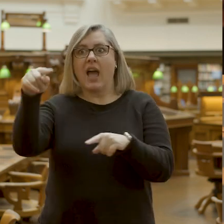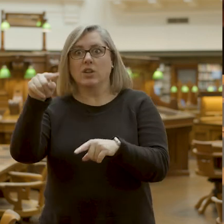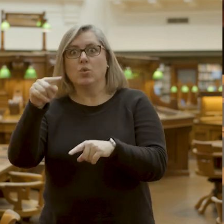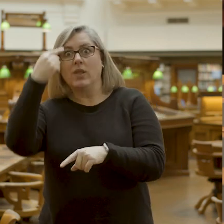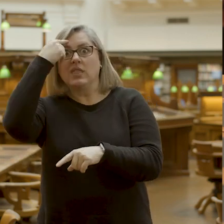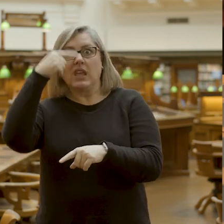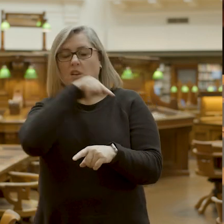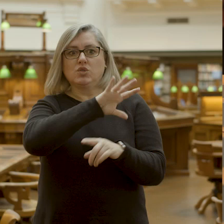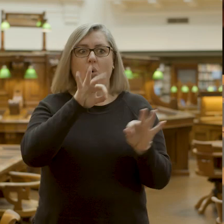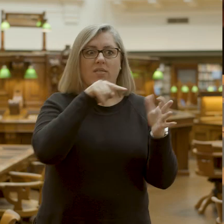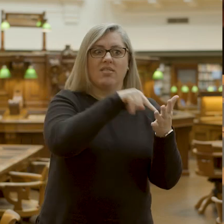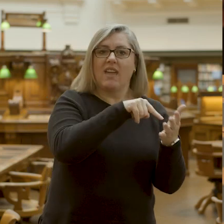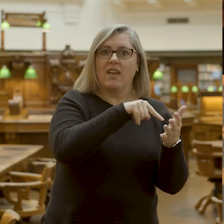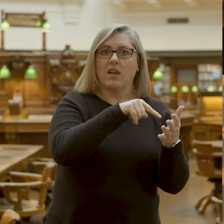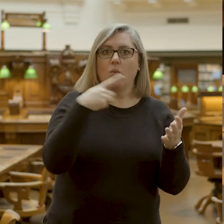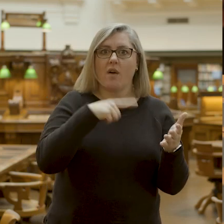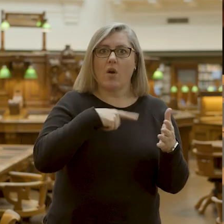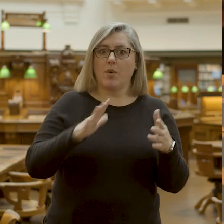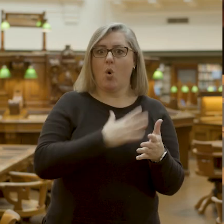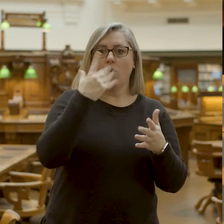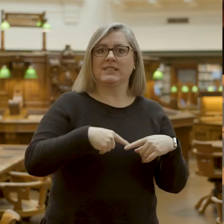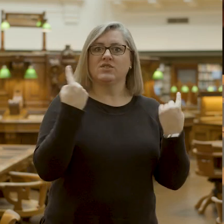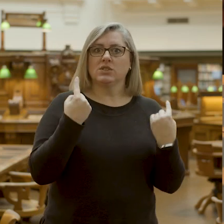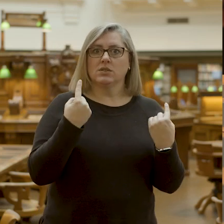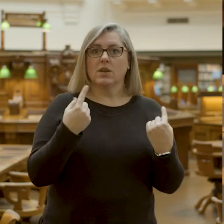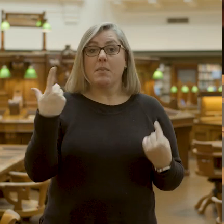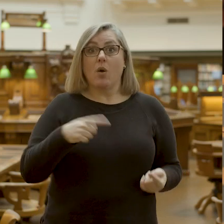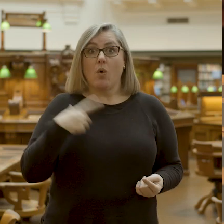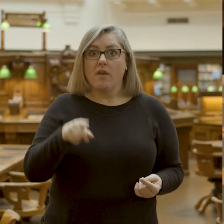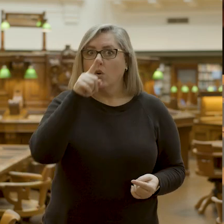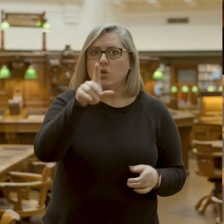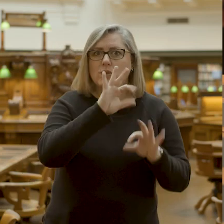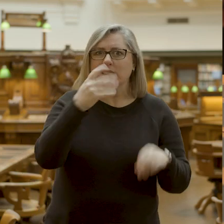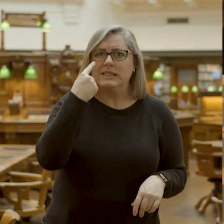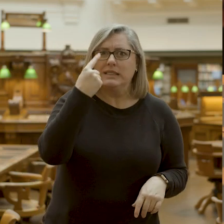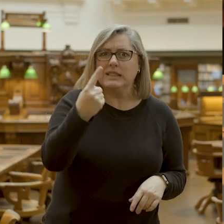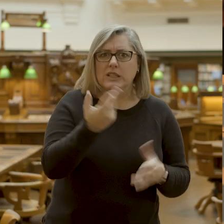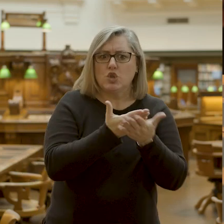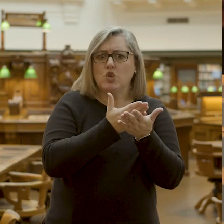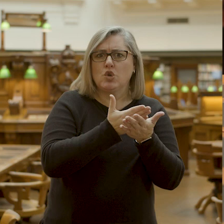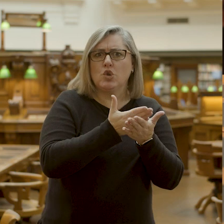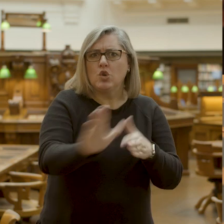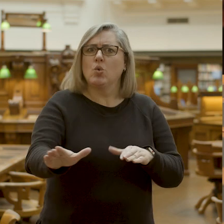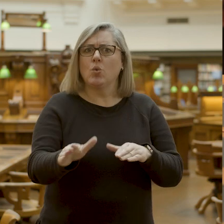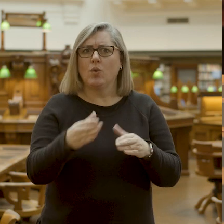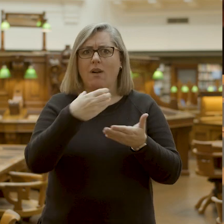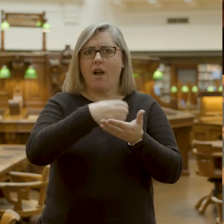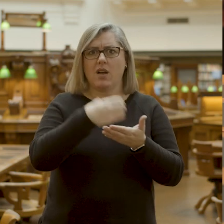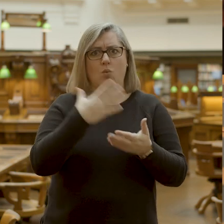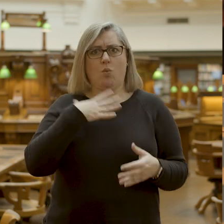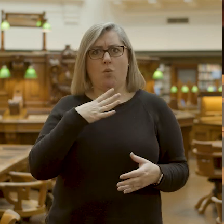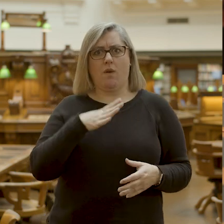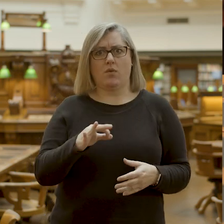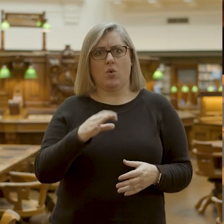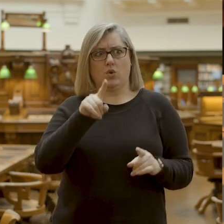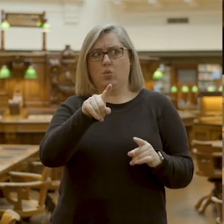real question is, why did you not notice that it was brand new cards? Because